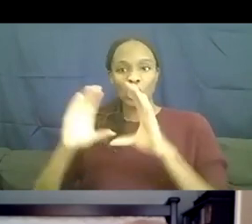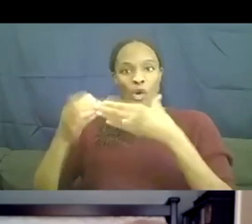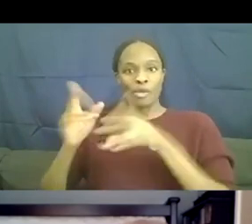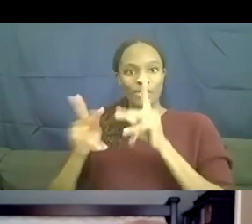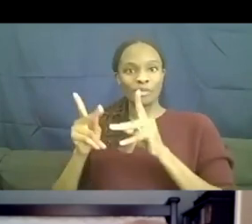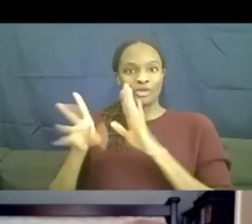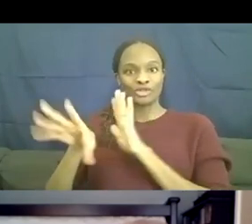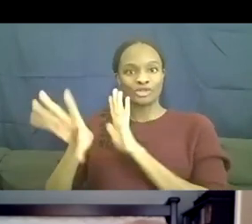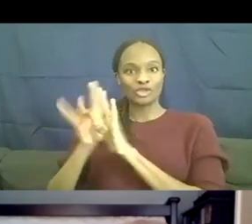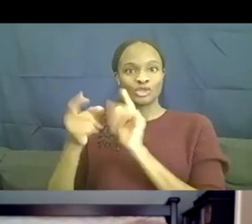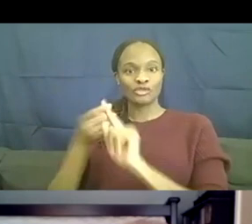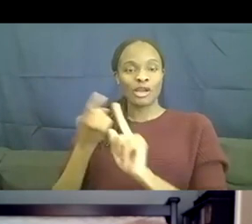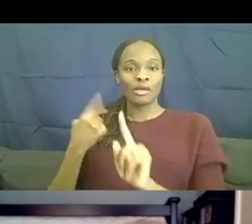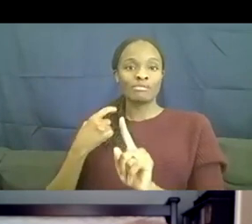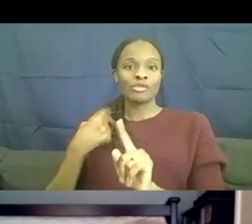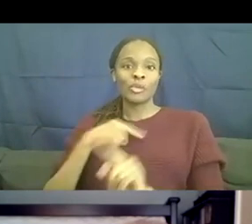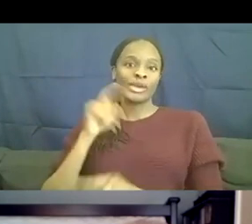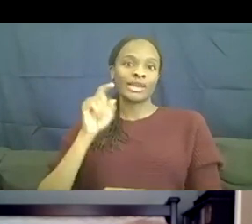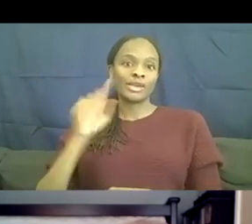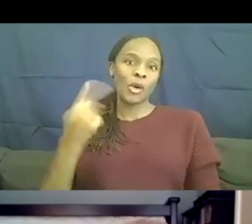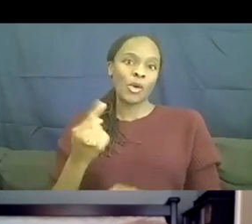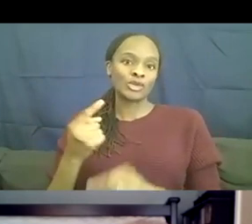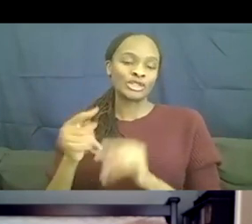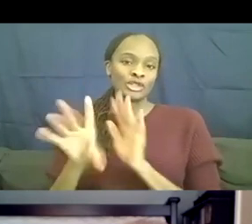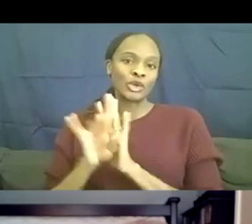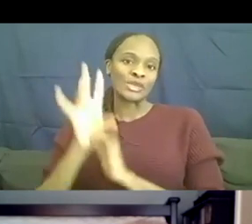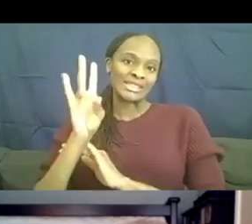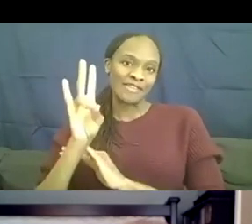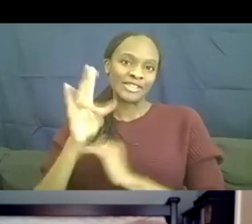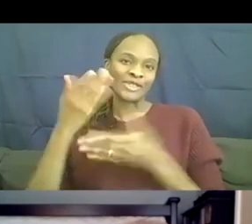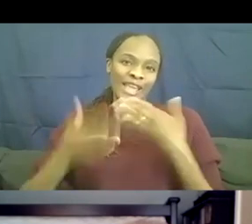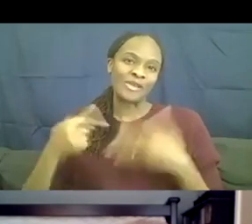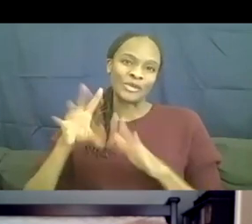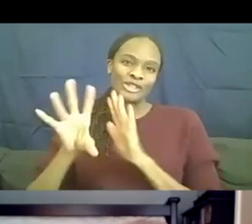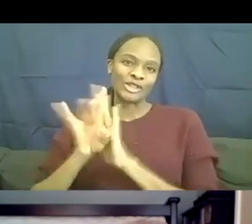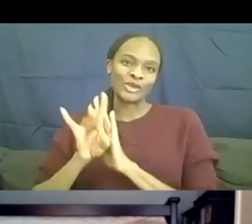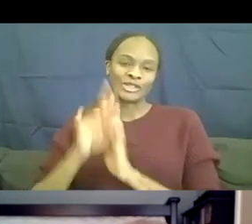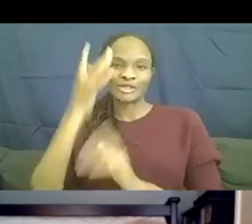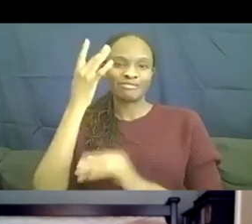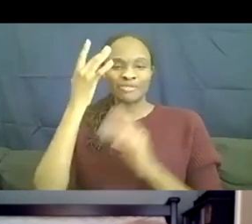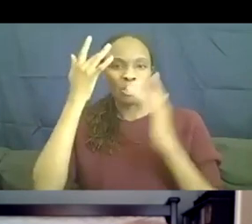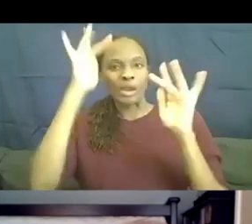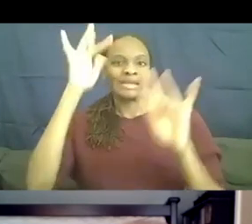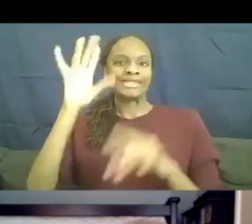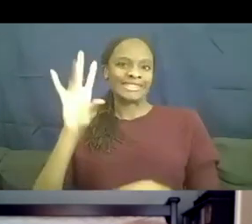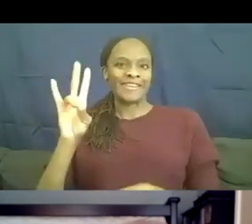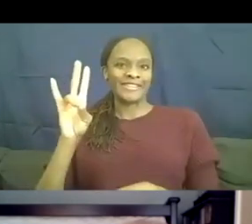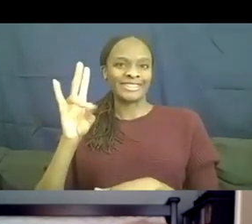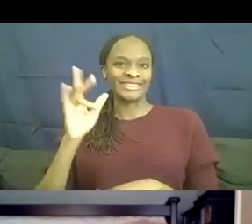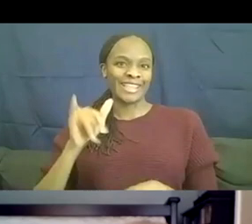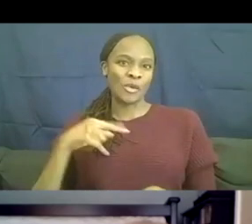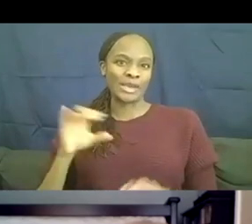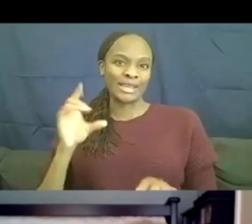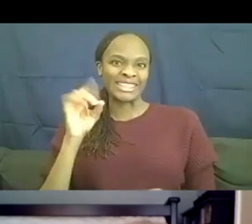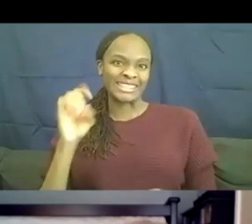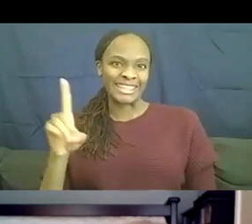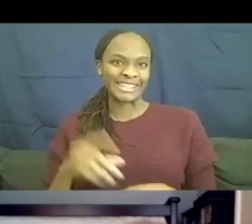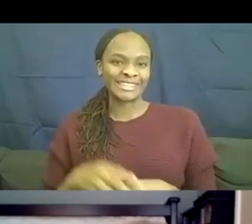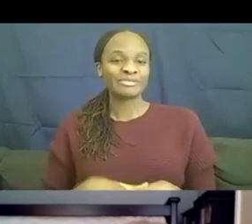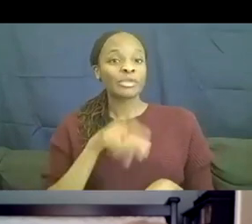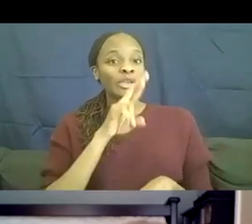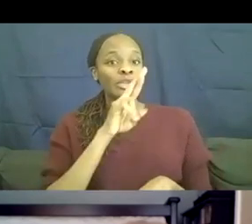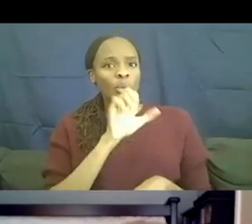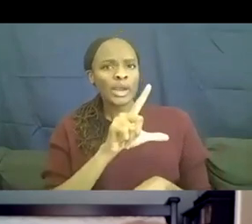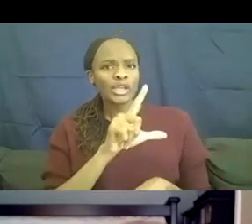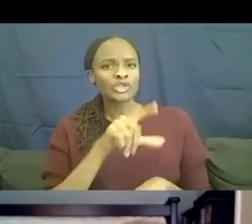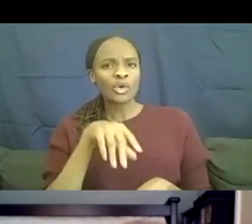And in the end we chose the brilliant seven that we did. Um, so, uh, Rachel and Lori, how did you guys hear